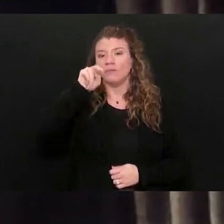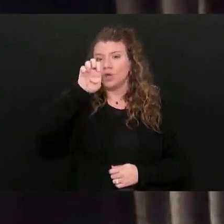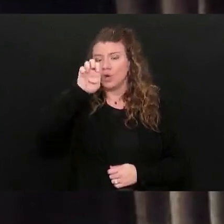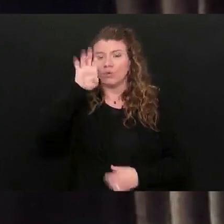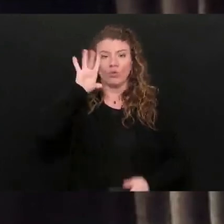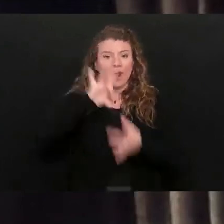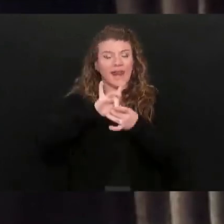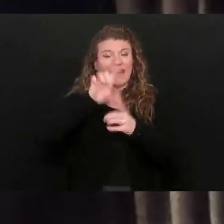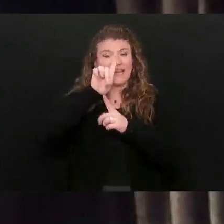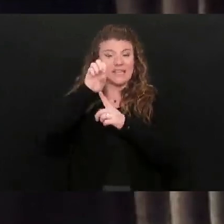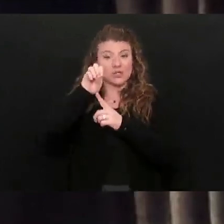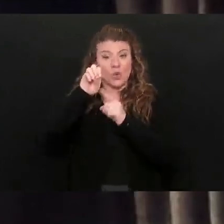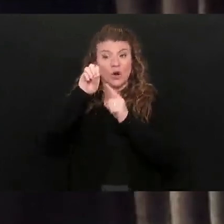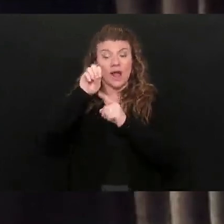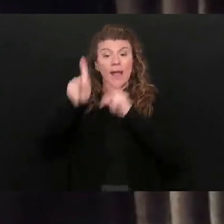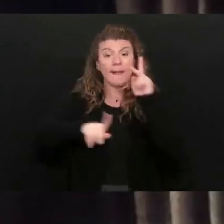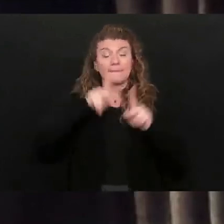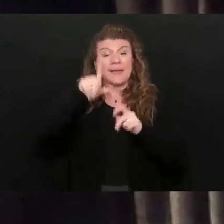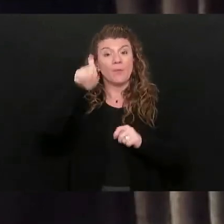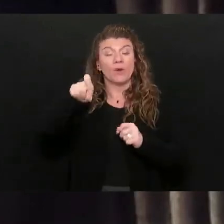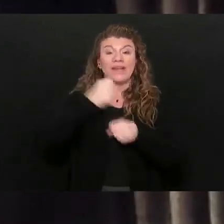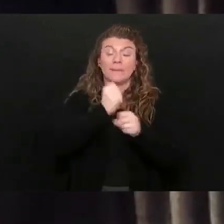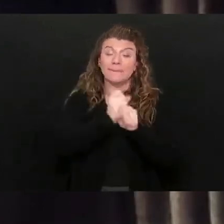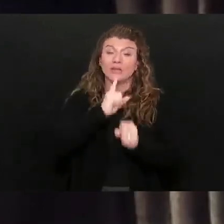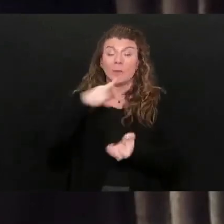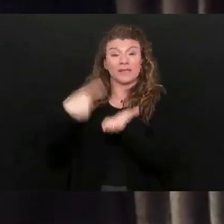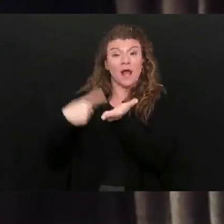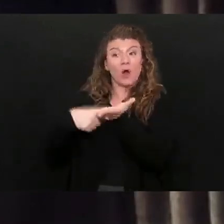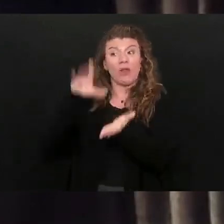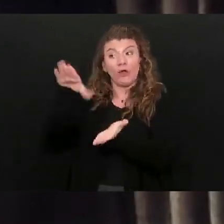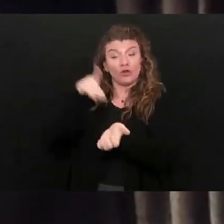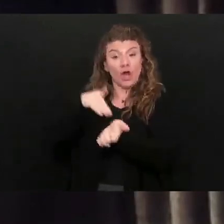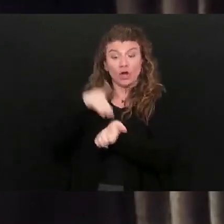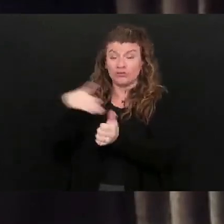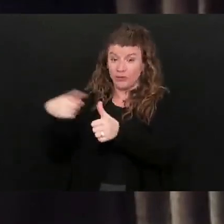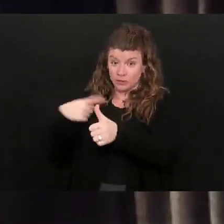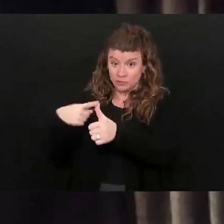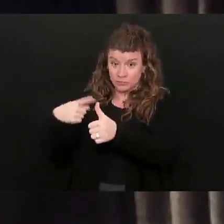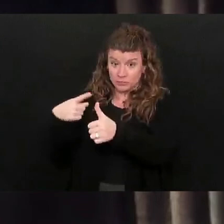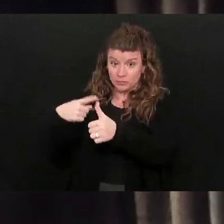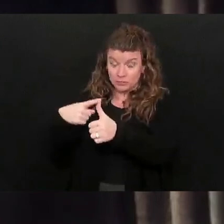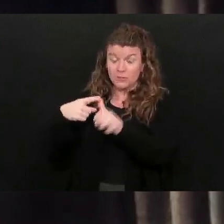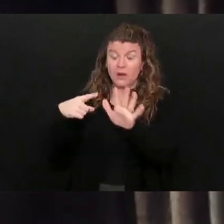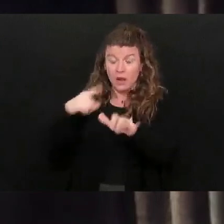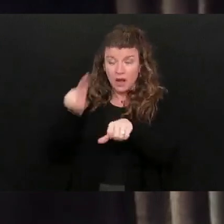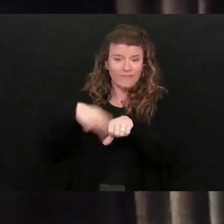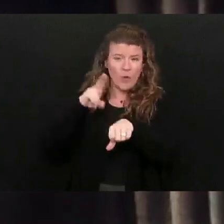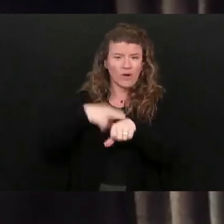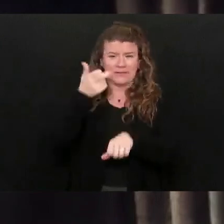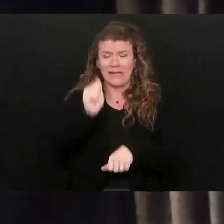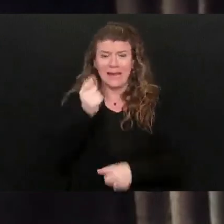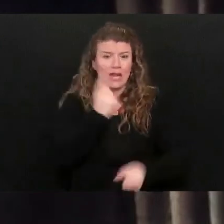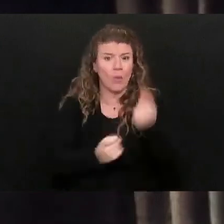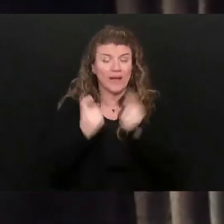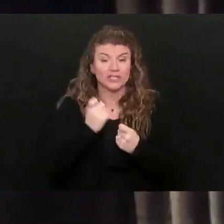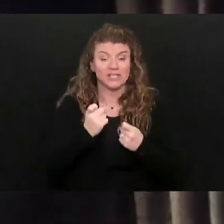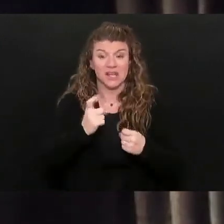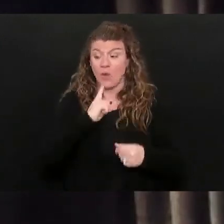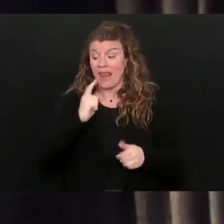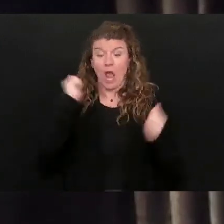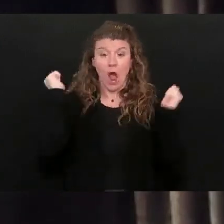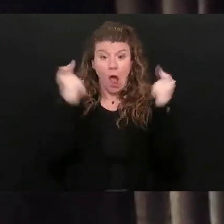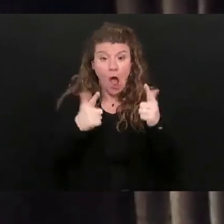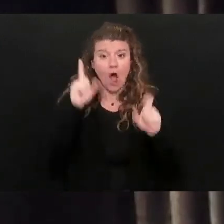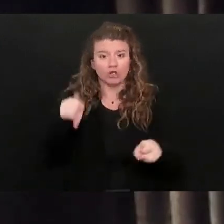disorder that people should talk to their doctors about, though, and, of course, if you have any questions, everybody should discuss with their